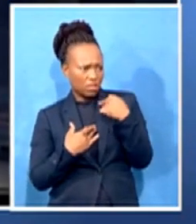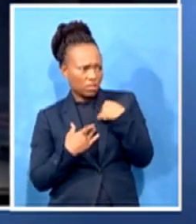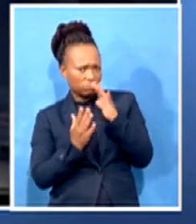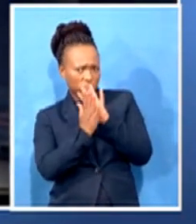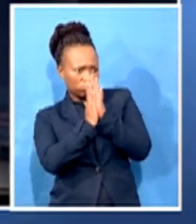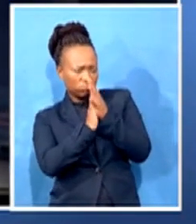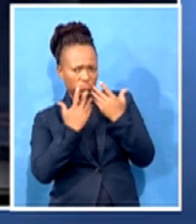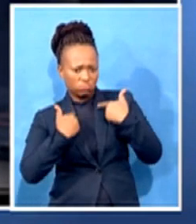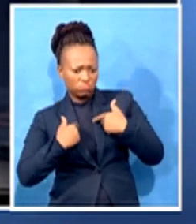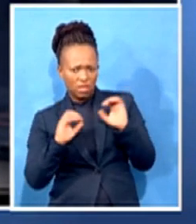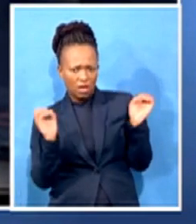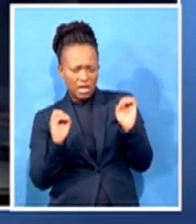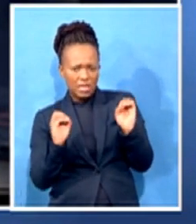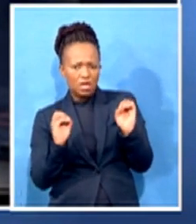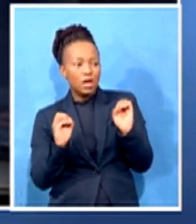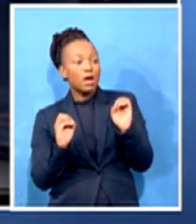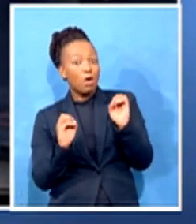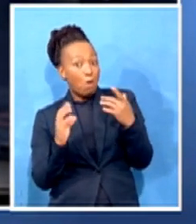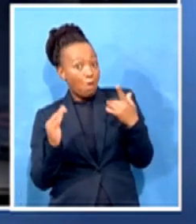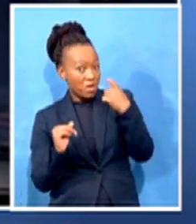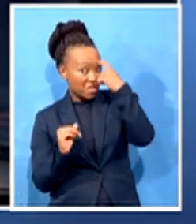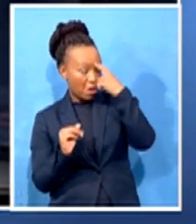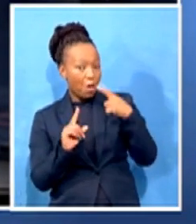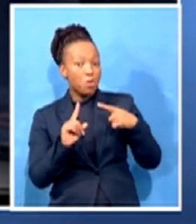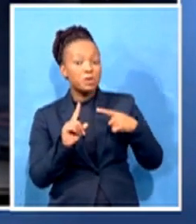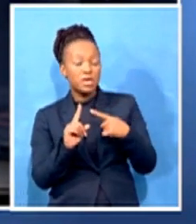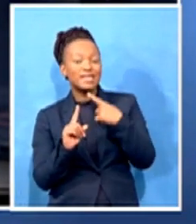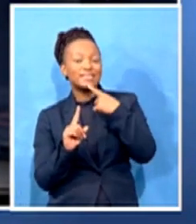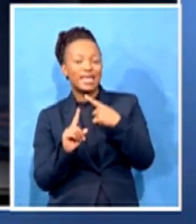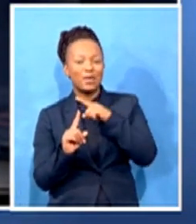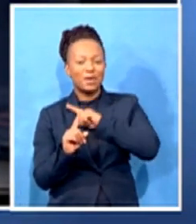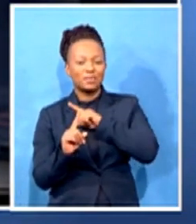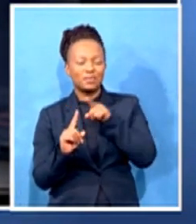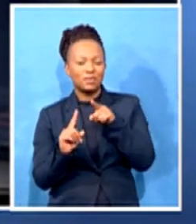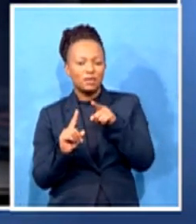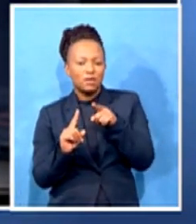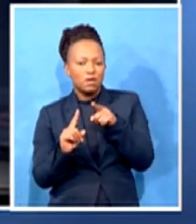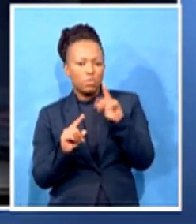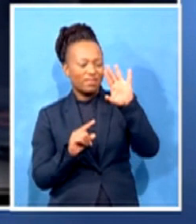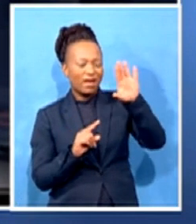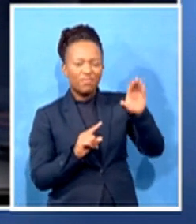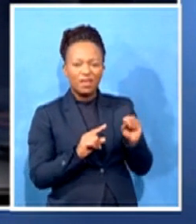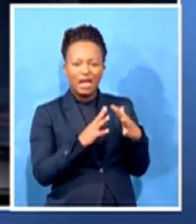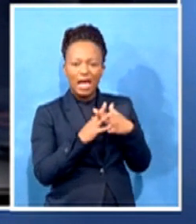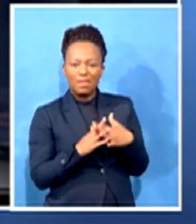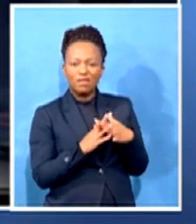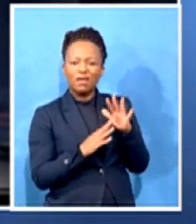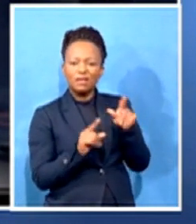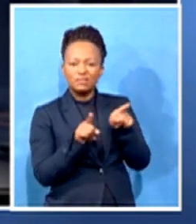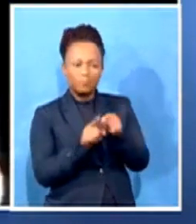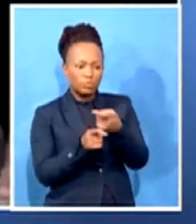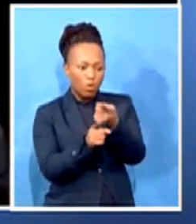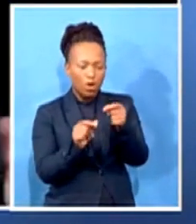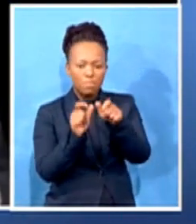in the start of the disease that it was really limited to African-Americans and to all people of which he's won. But he doesn't concede that